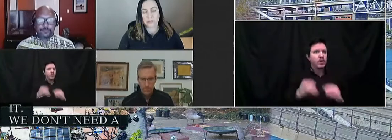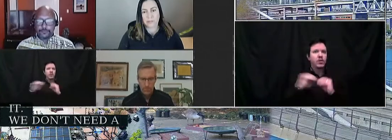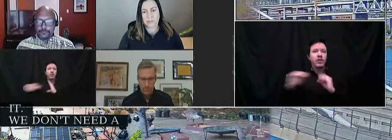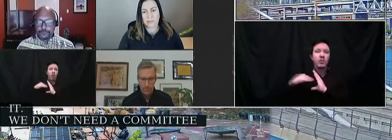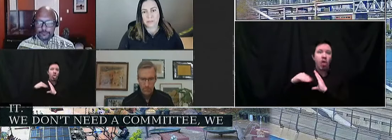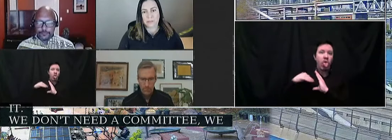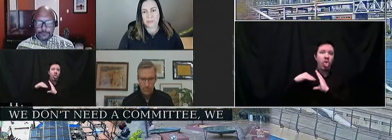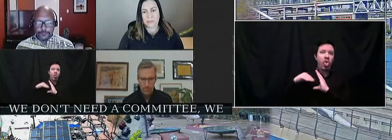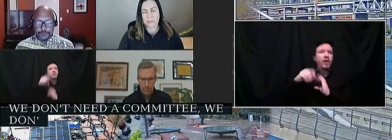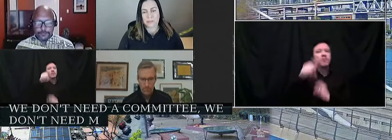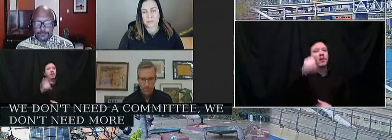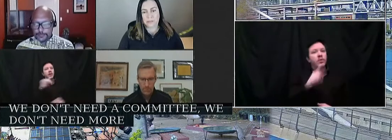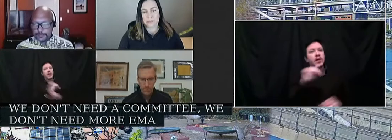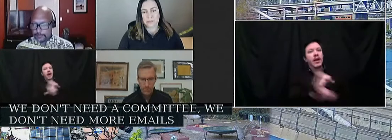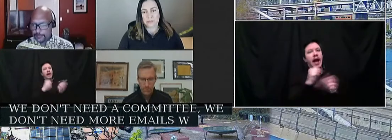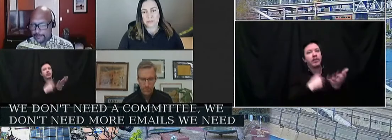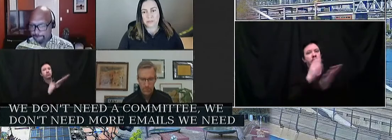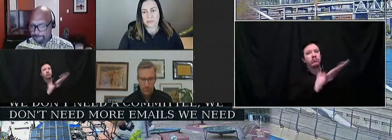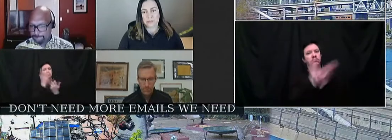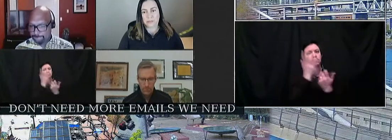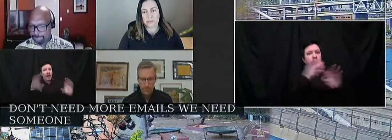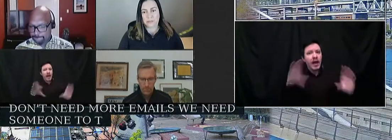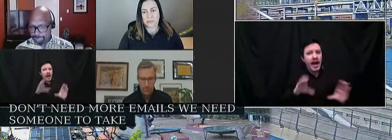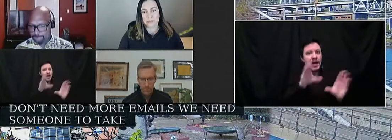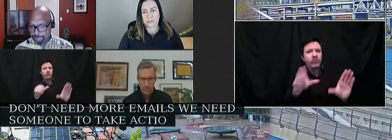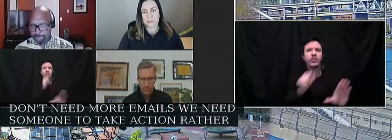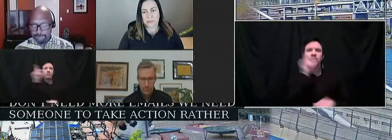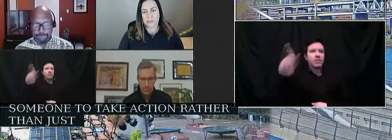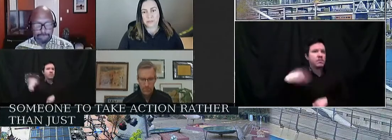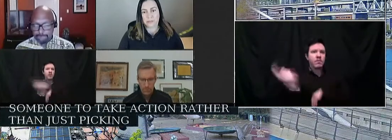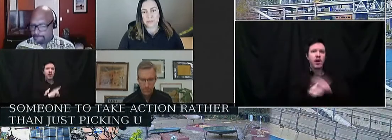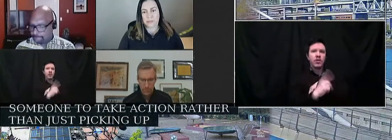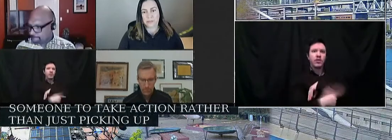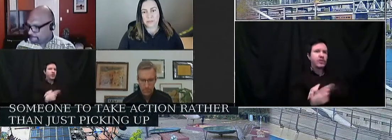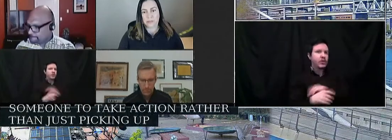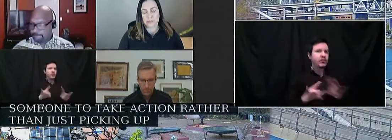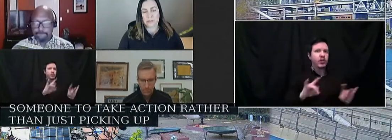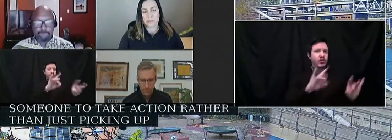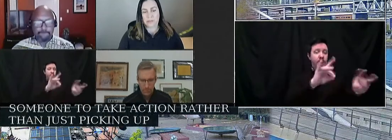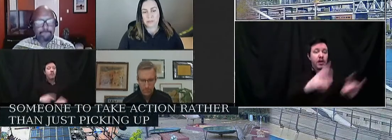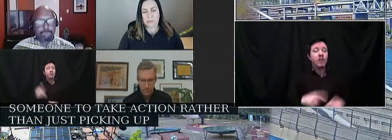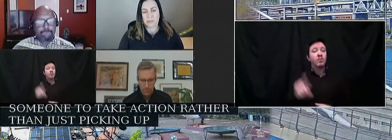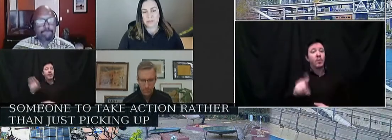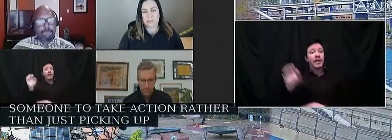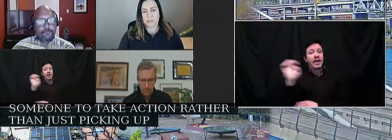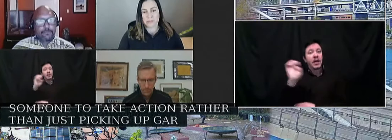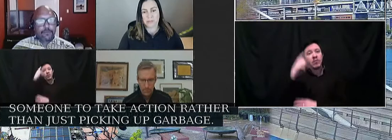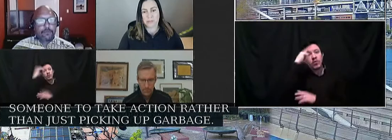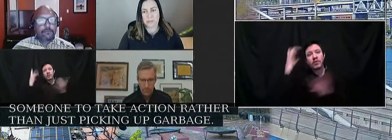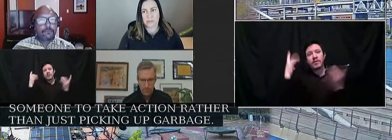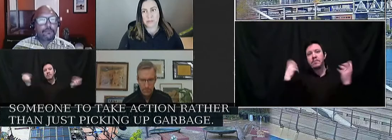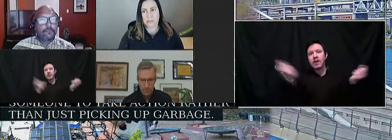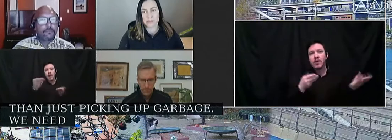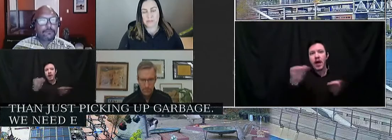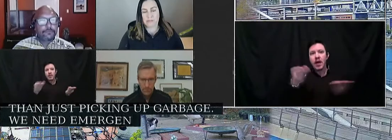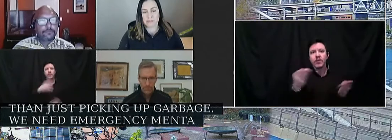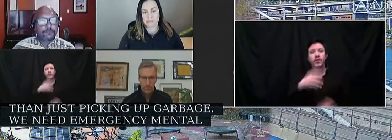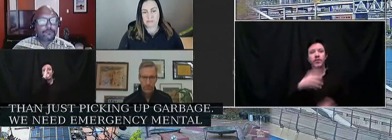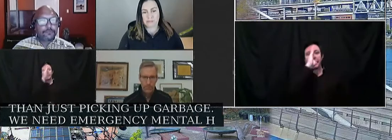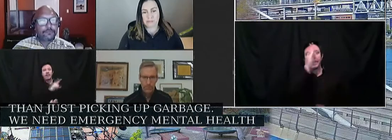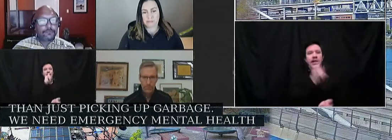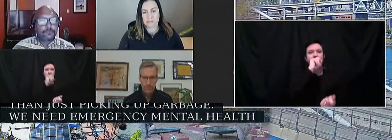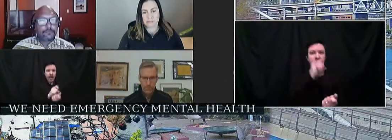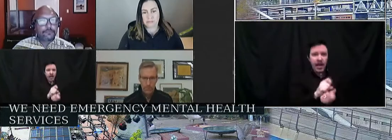someone to take action rather than just picking up garbage. We need emergency mental health services dedicated to Old Town and we need designated